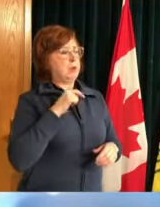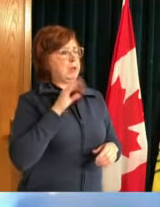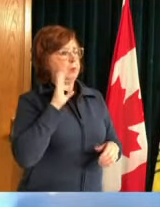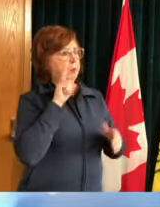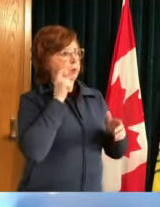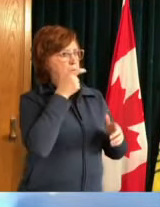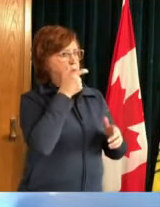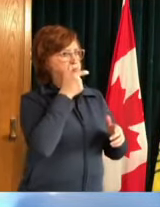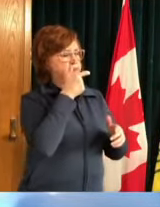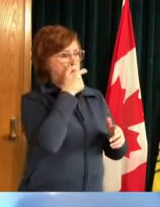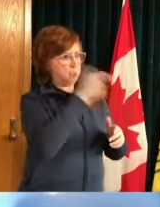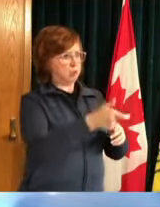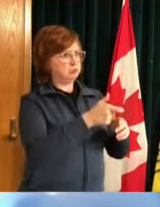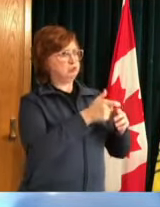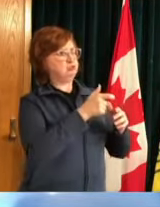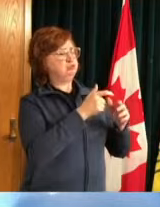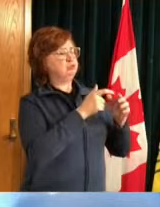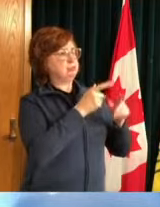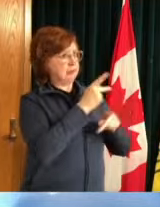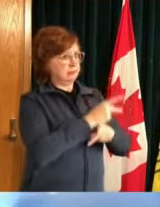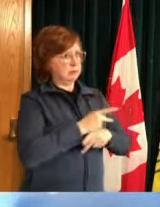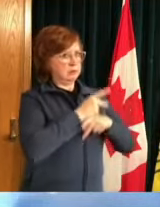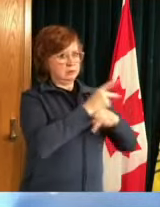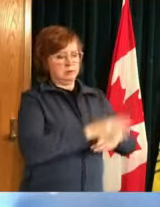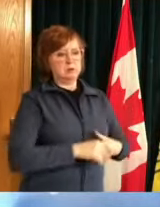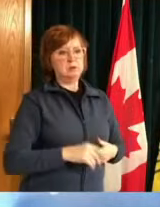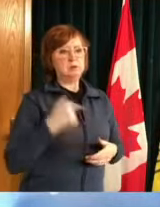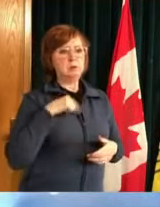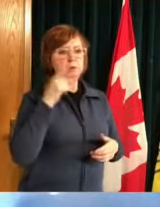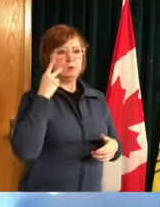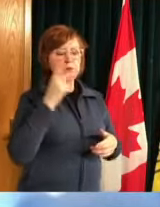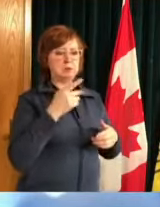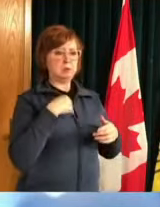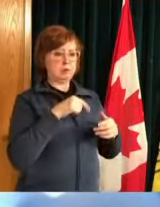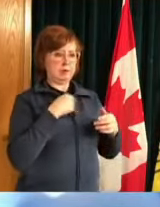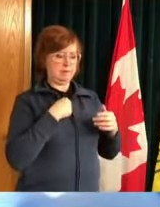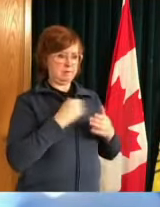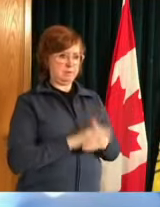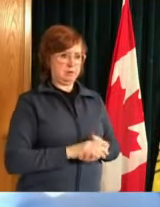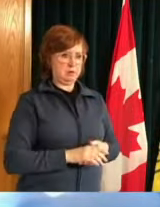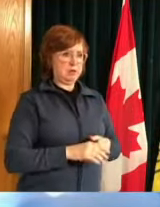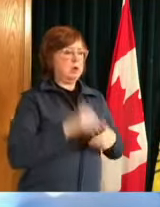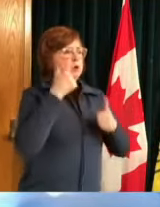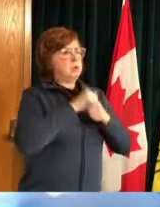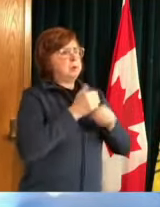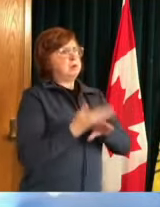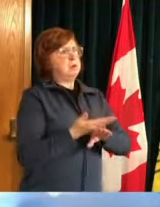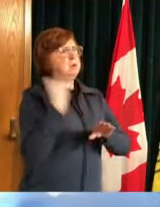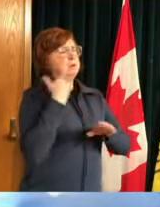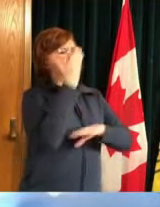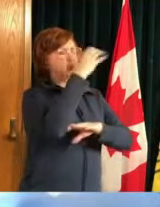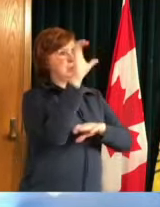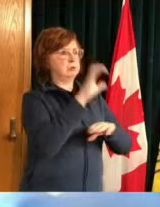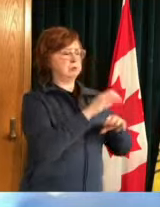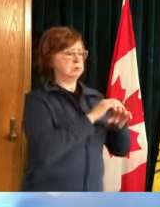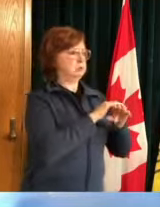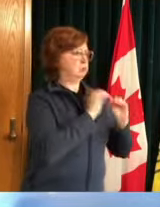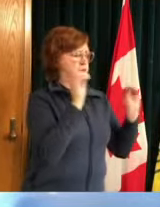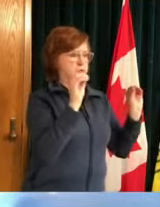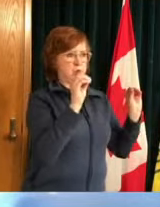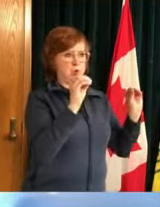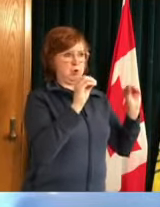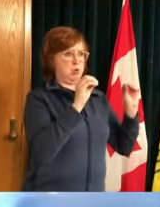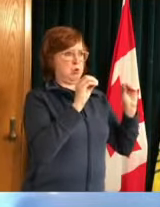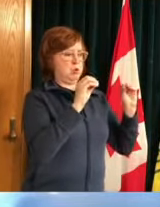prior uh to christmas you know no household bubbles worship sizes cap to 30 and all other measures throughout saskatchin